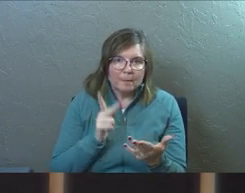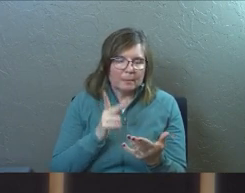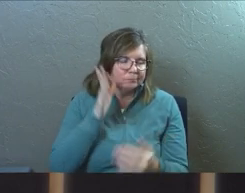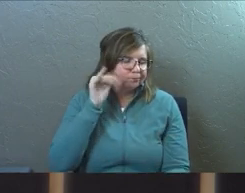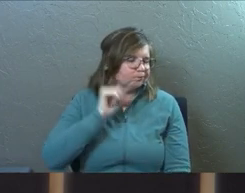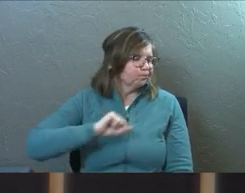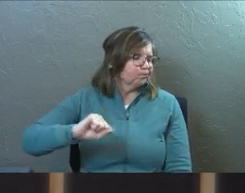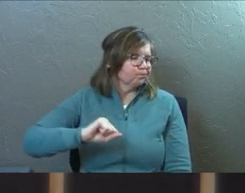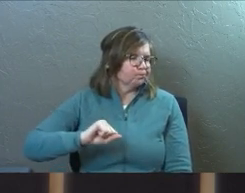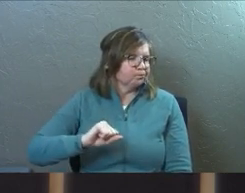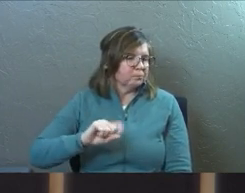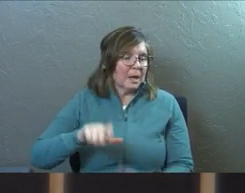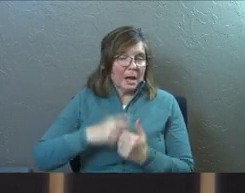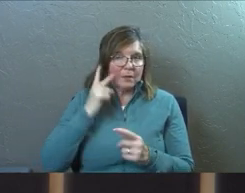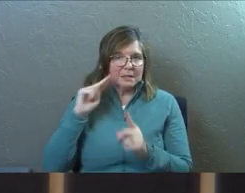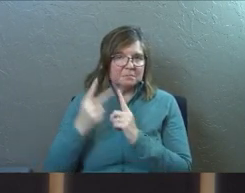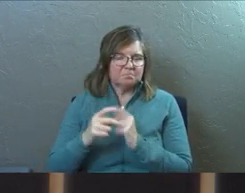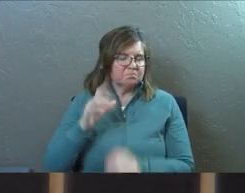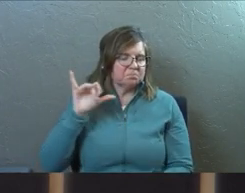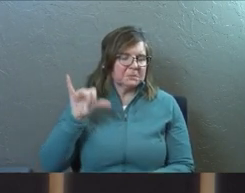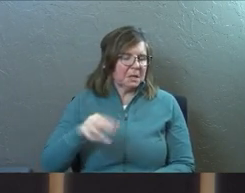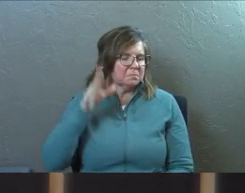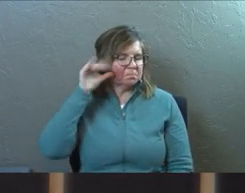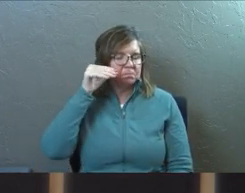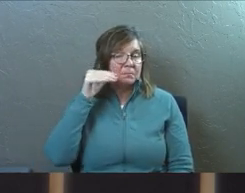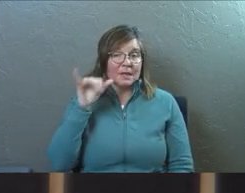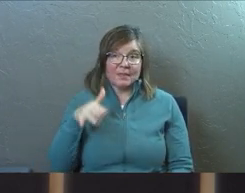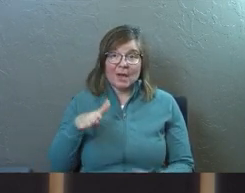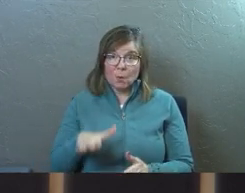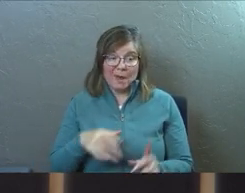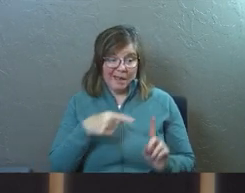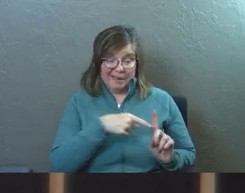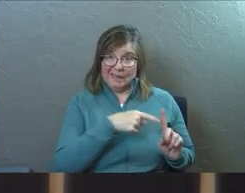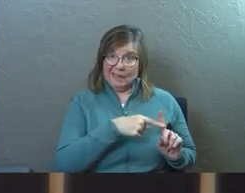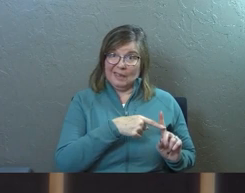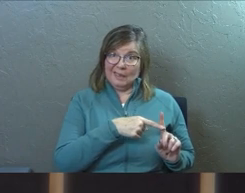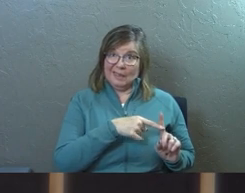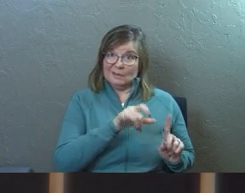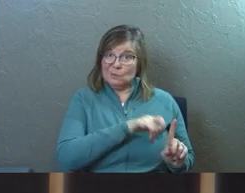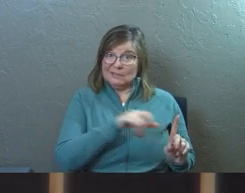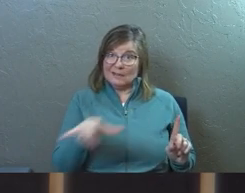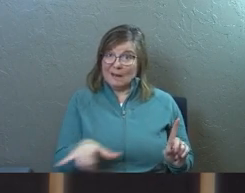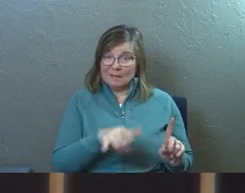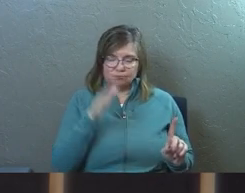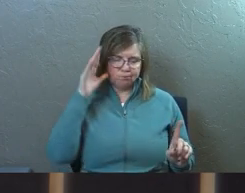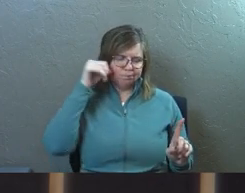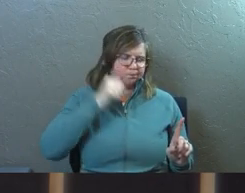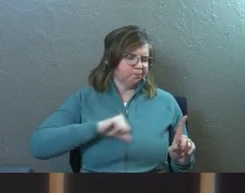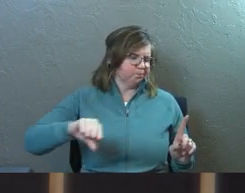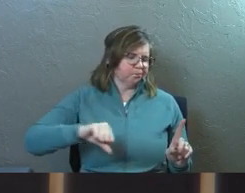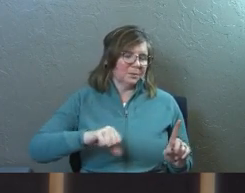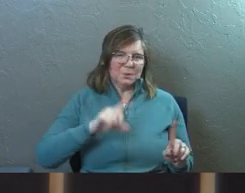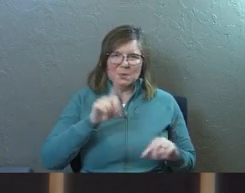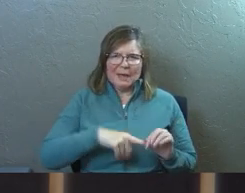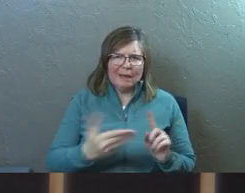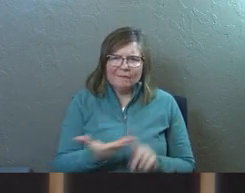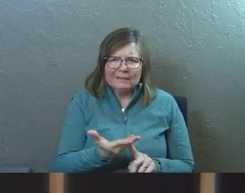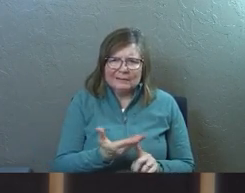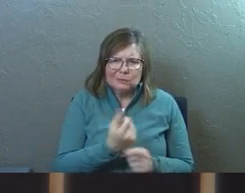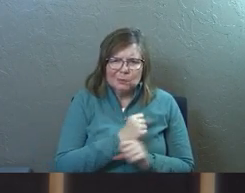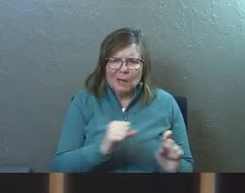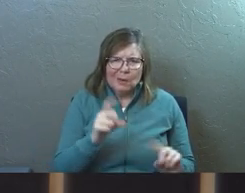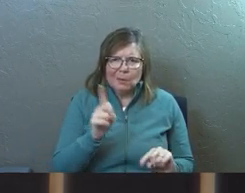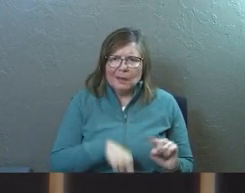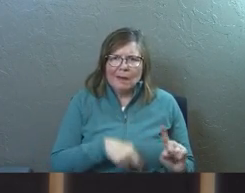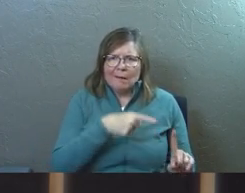in what they think and how they see the world. And that's the way that Saul was. You can't convince him. can't rescue that